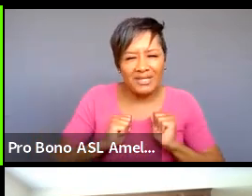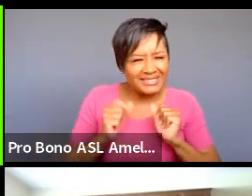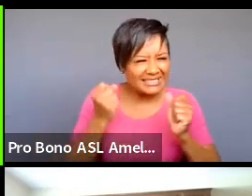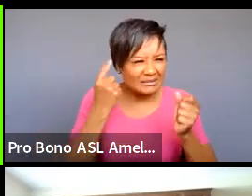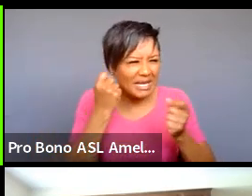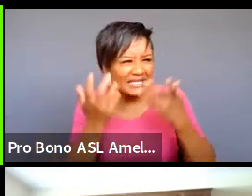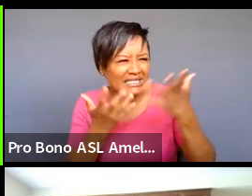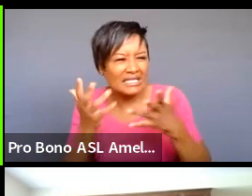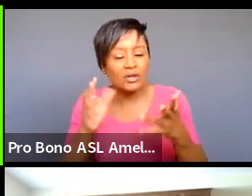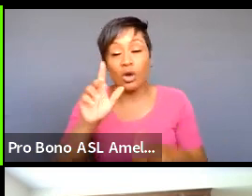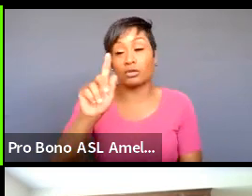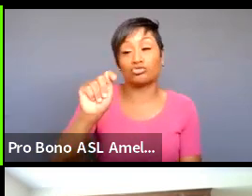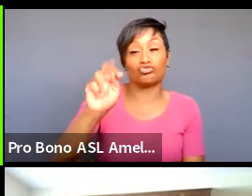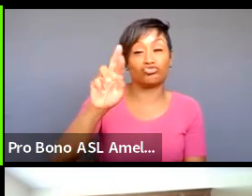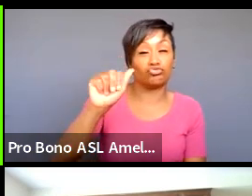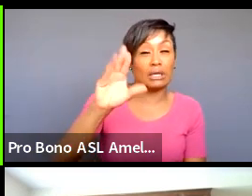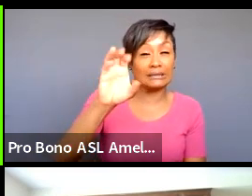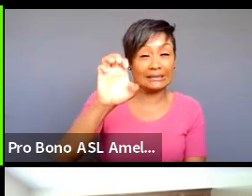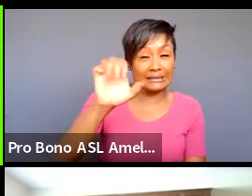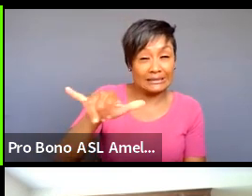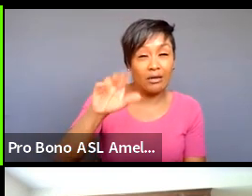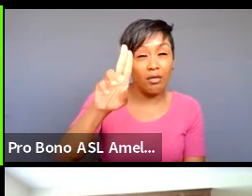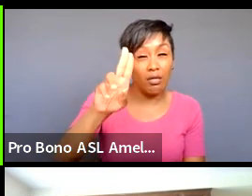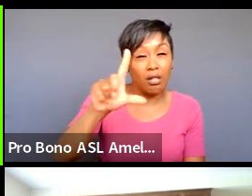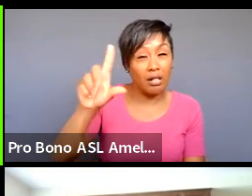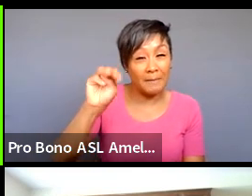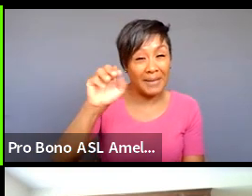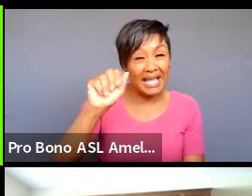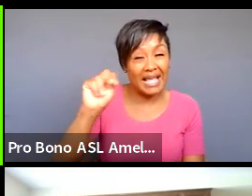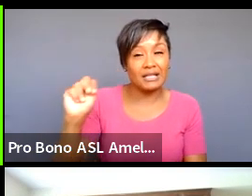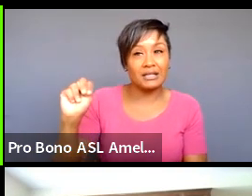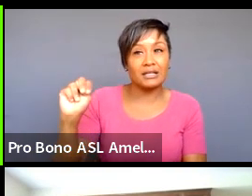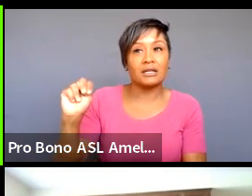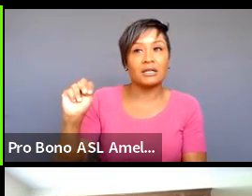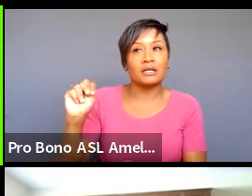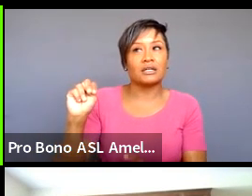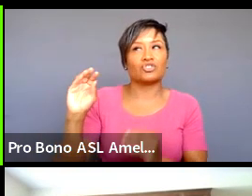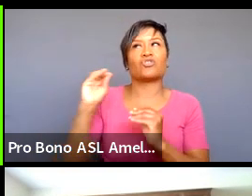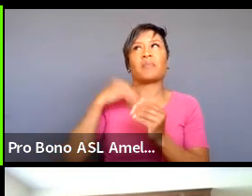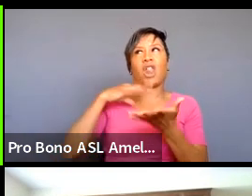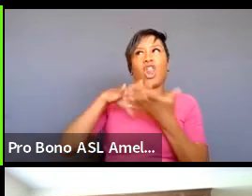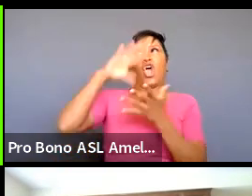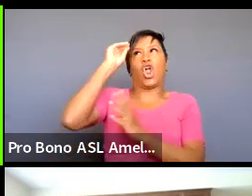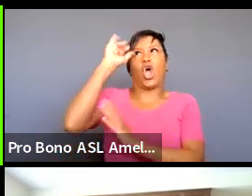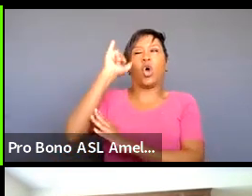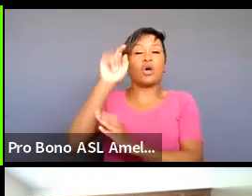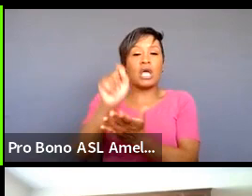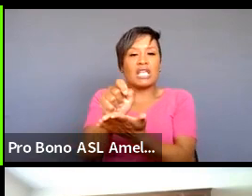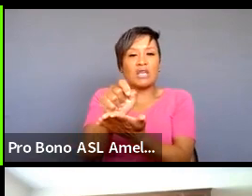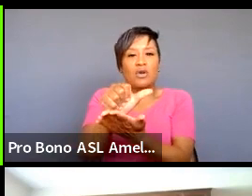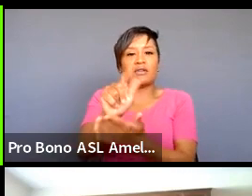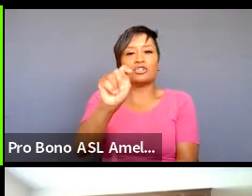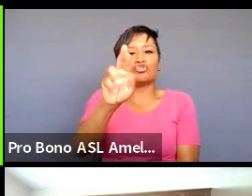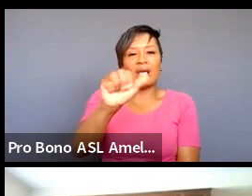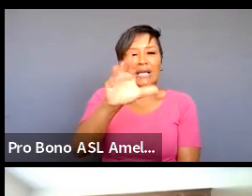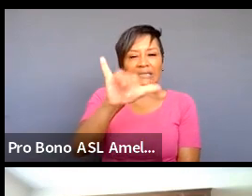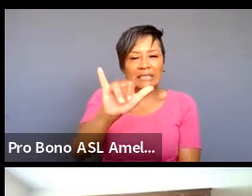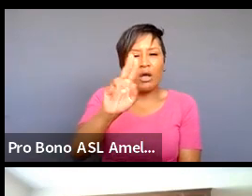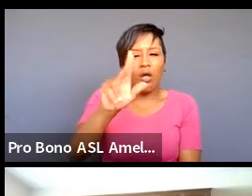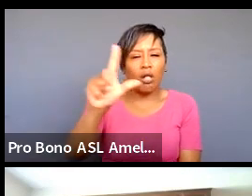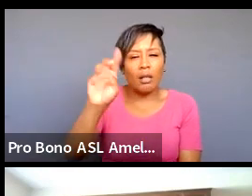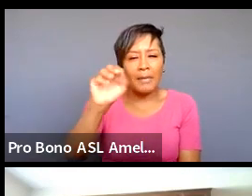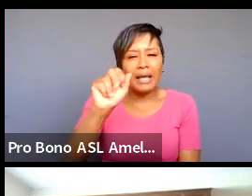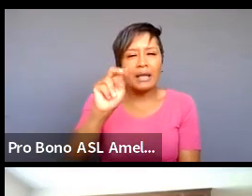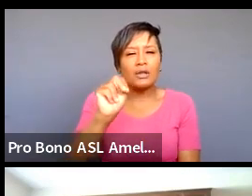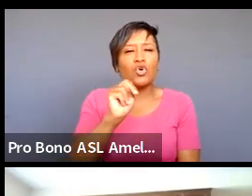tracy ullman kind of taught me that is like you get rate of tracy ullman and you figure out who the performer is um